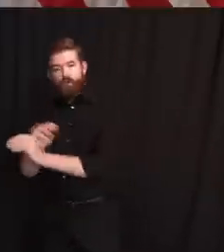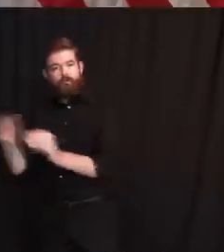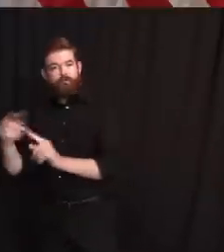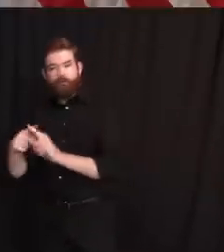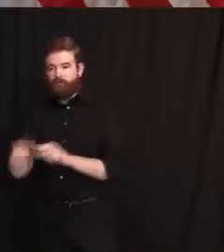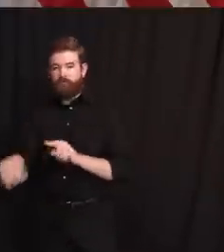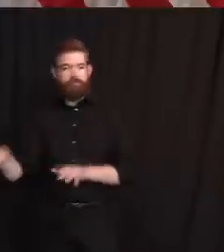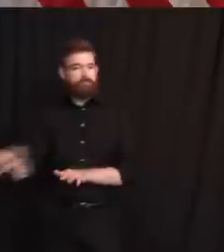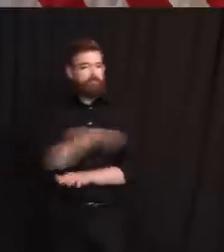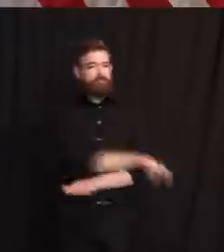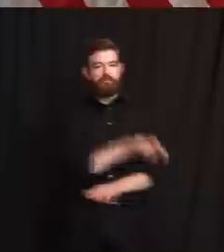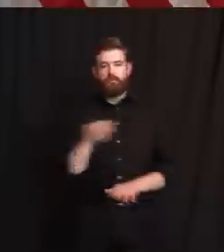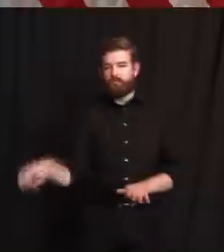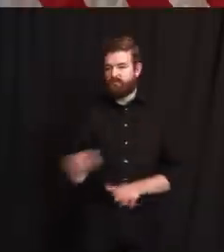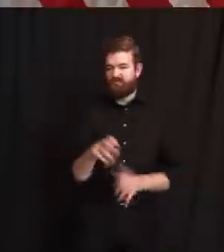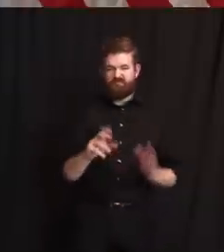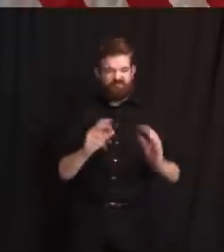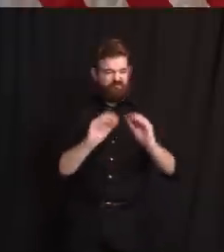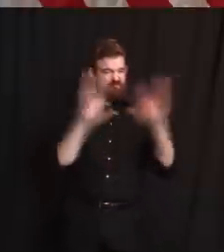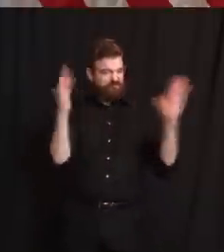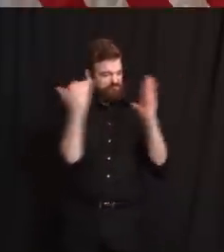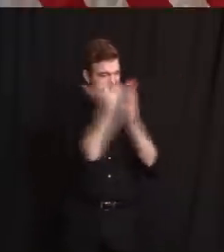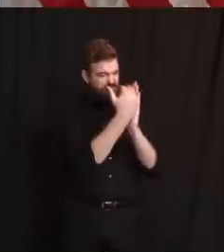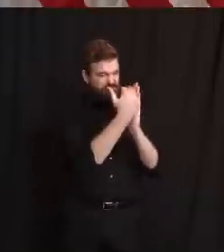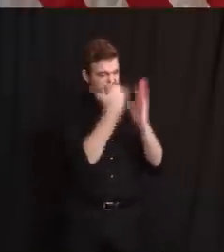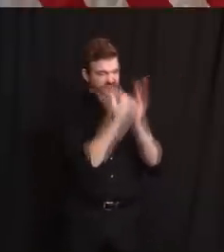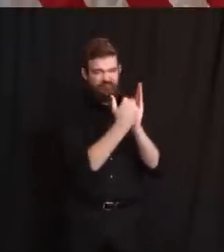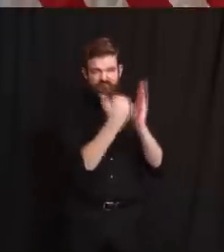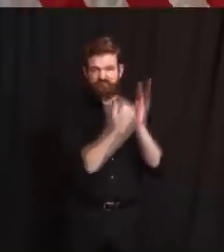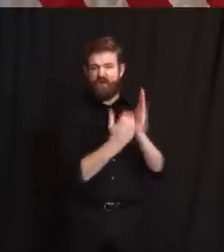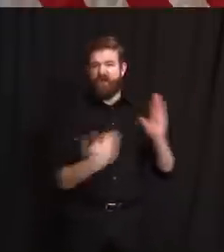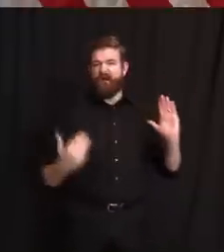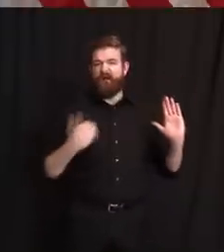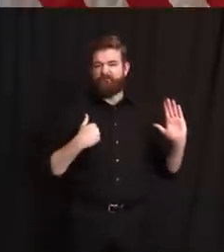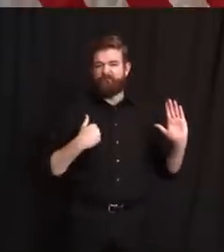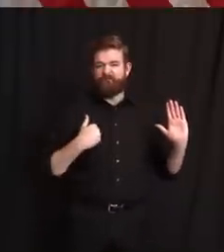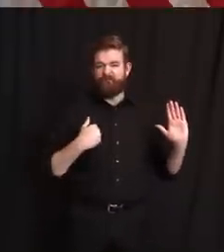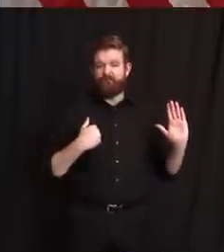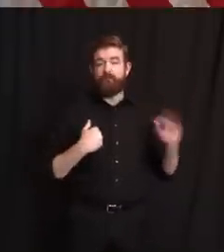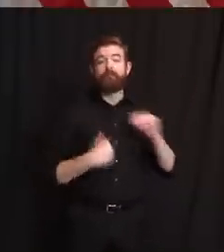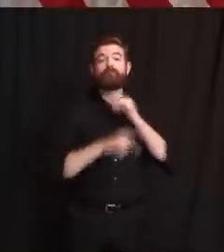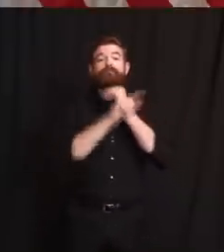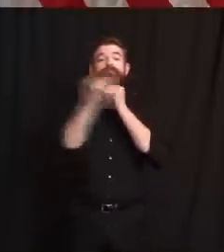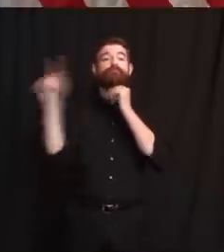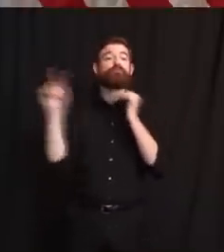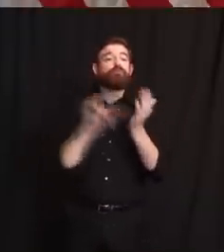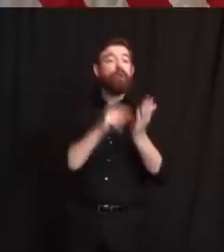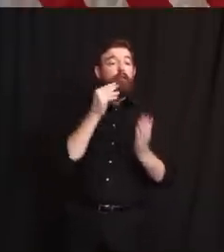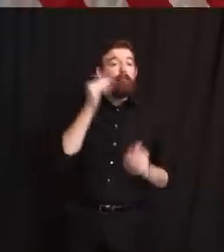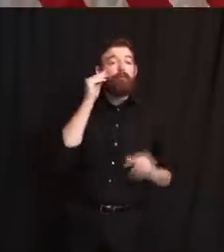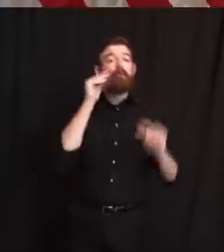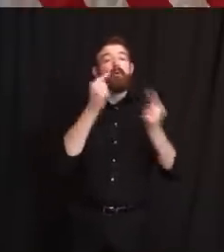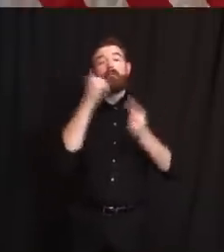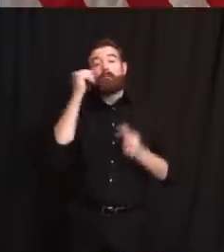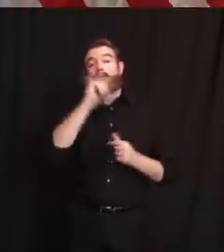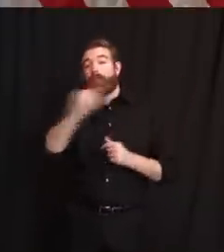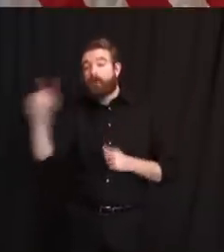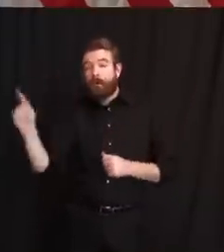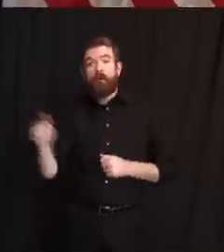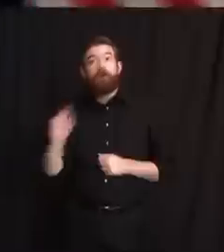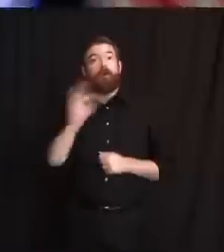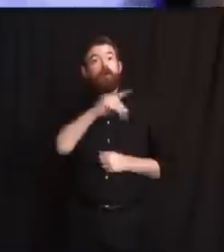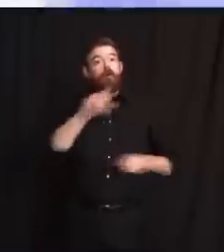It was very, very clear. If people violated that at the operator level, then they need to be held accountable. Do you want to add anything to that?